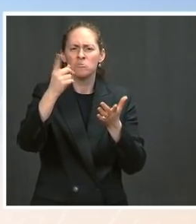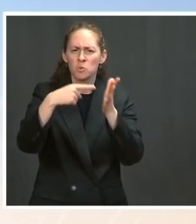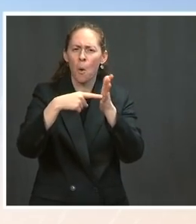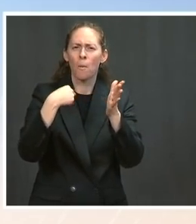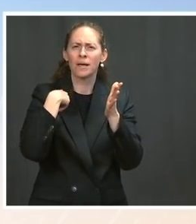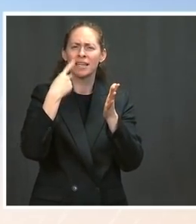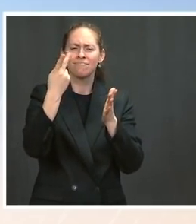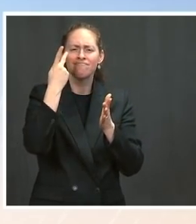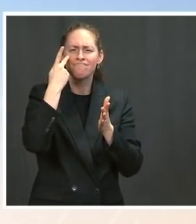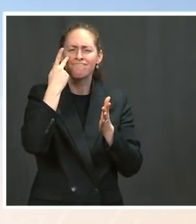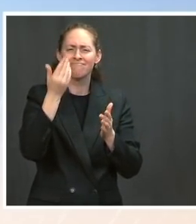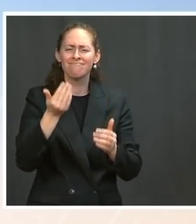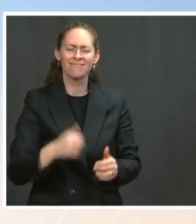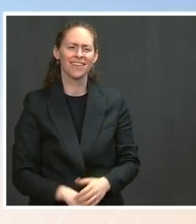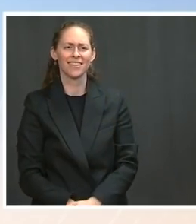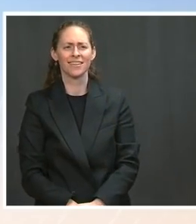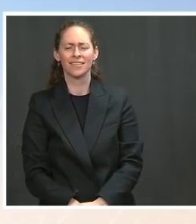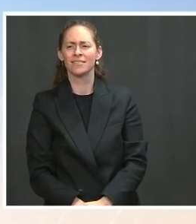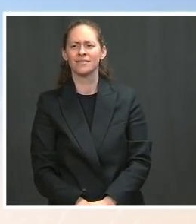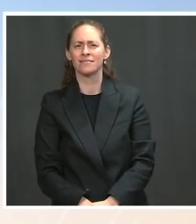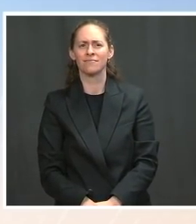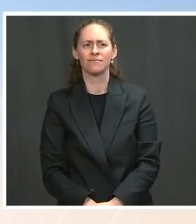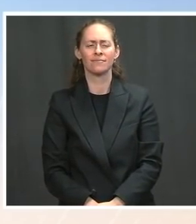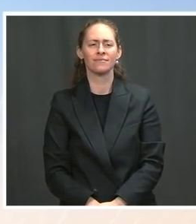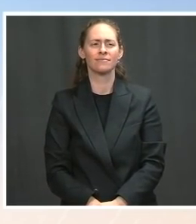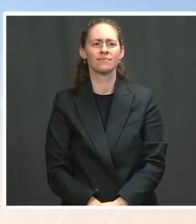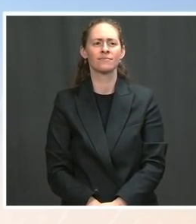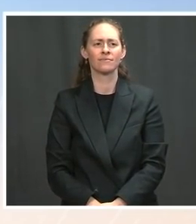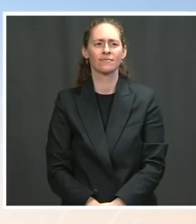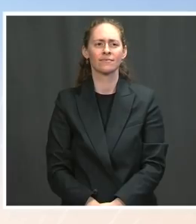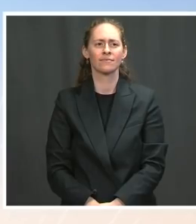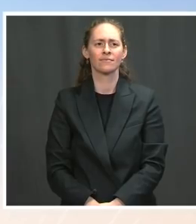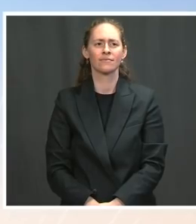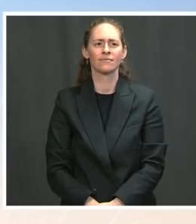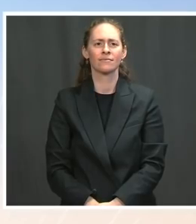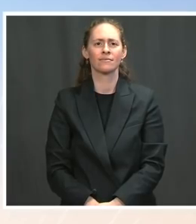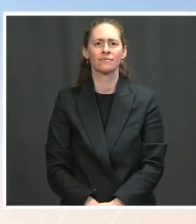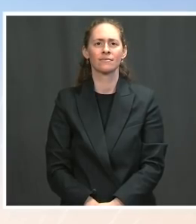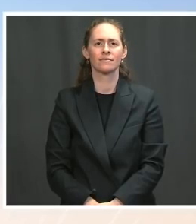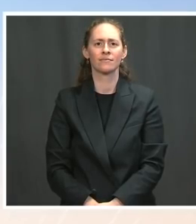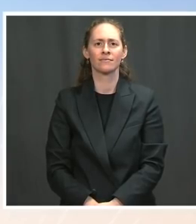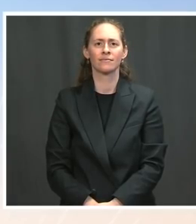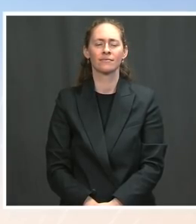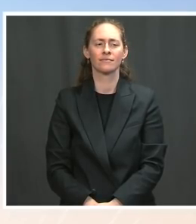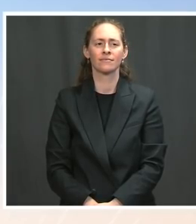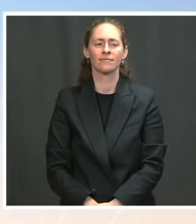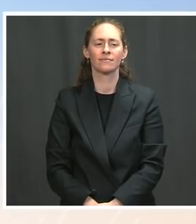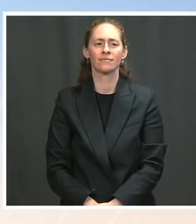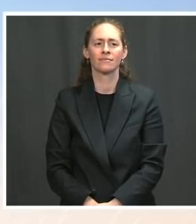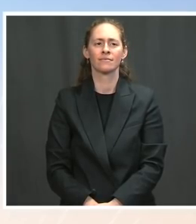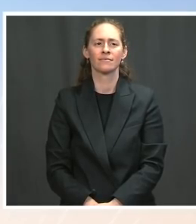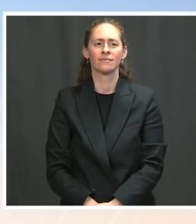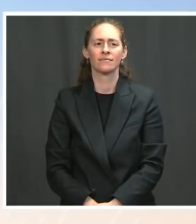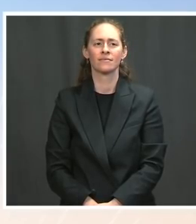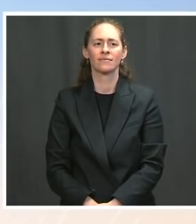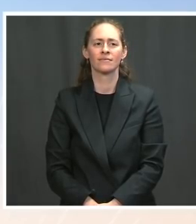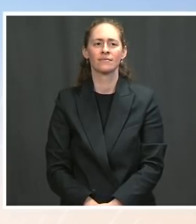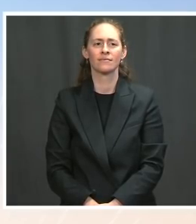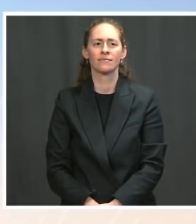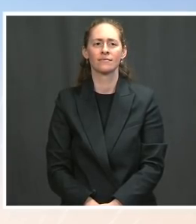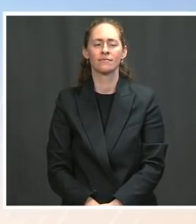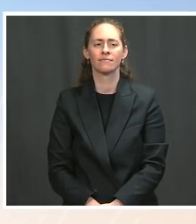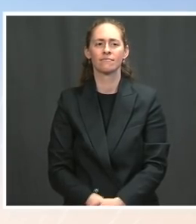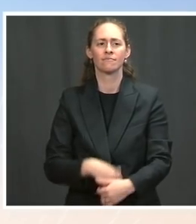The Excellent. And then on the coronavirus, it's a matter of public record that Dr. Fauci and the NIH funded gain-of-function